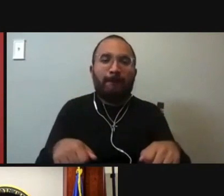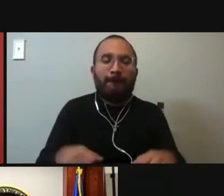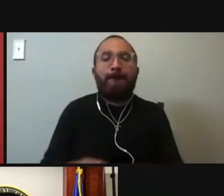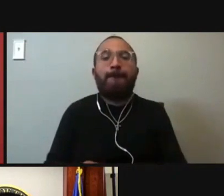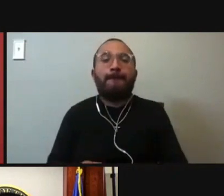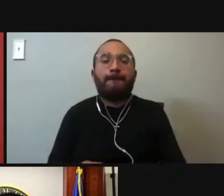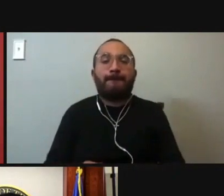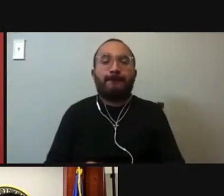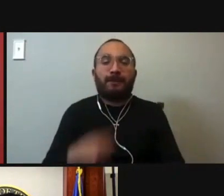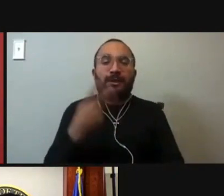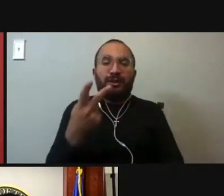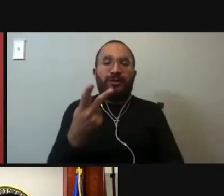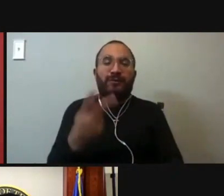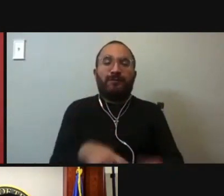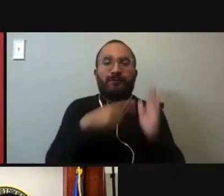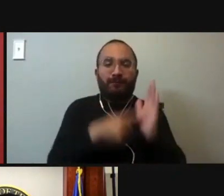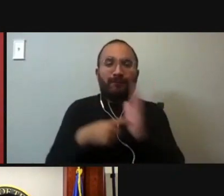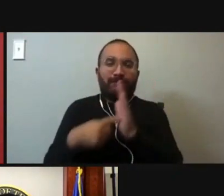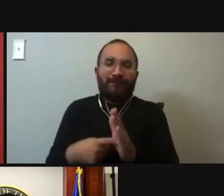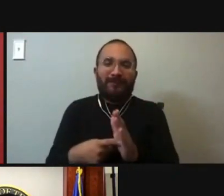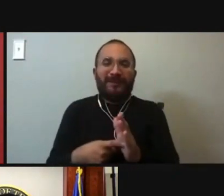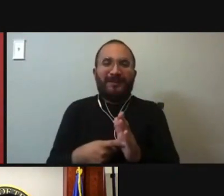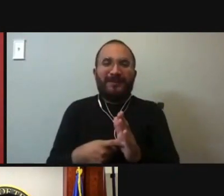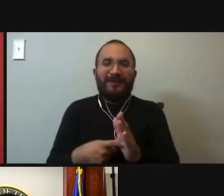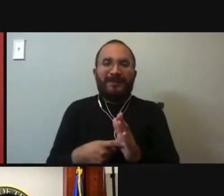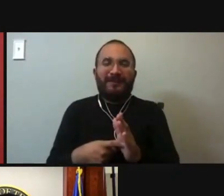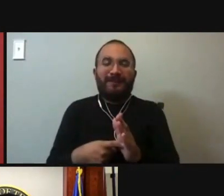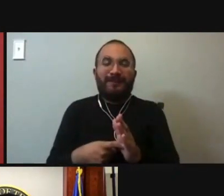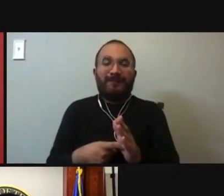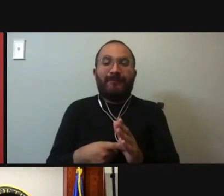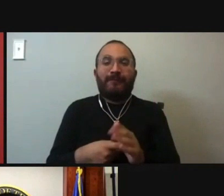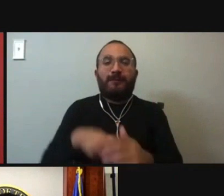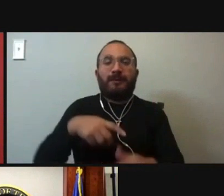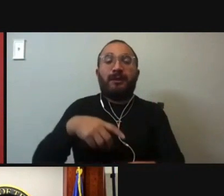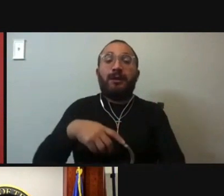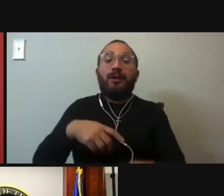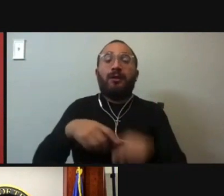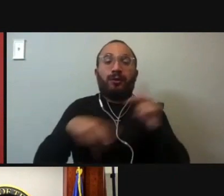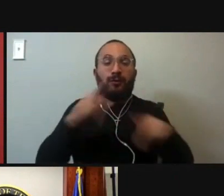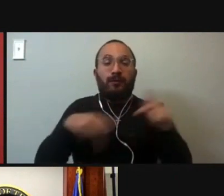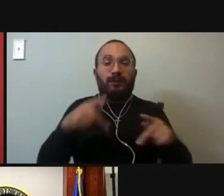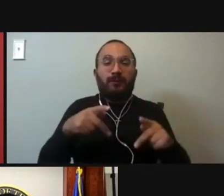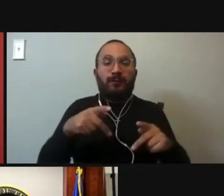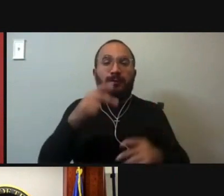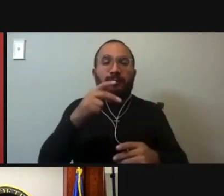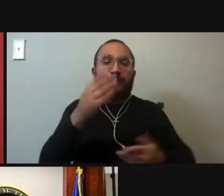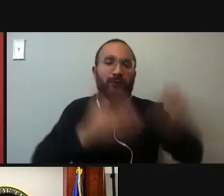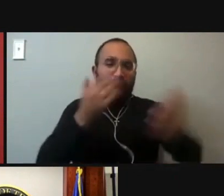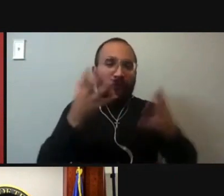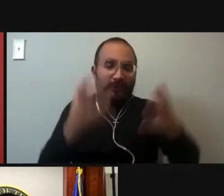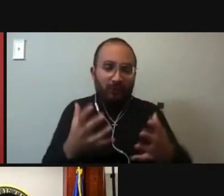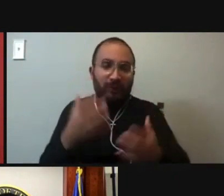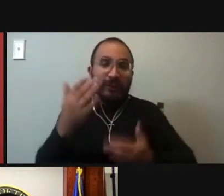examples here on your call of public servants who want to continue to serve and embrace